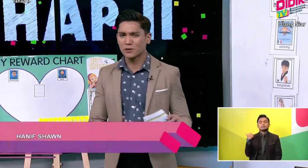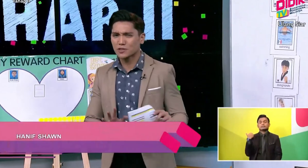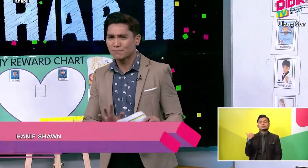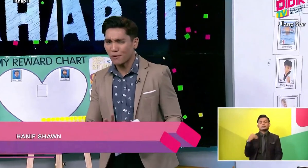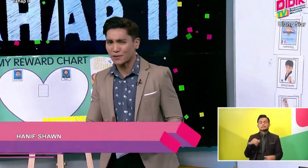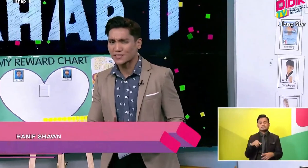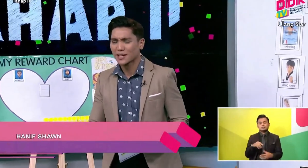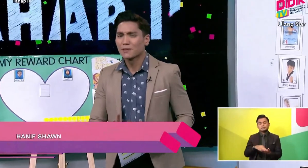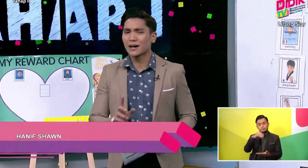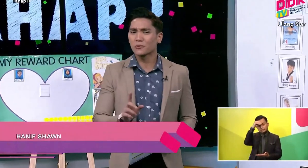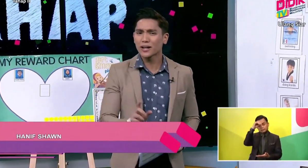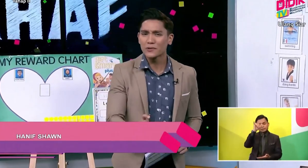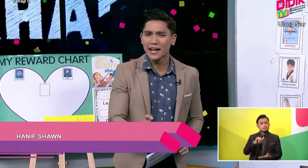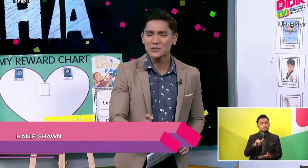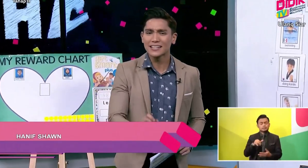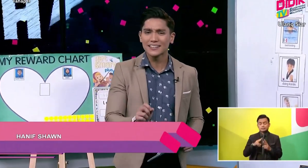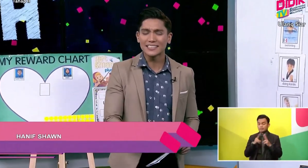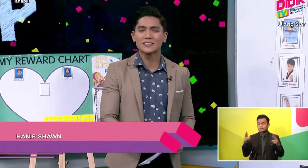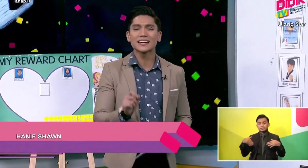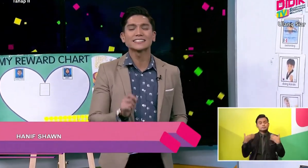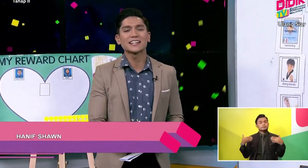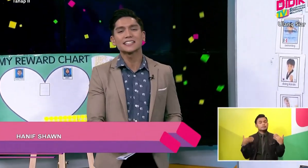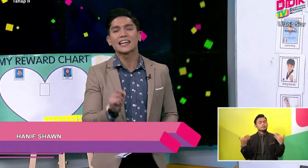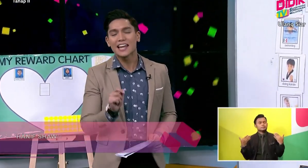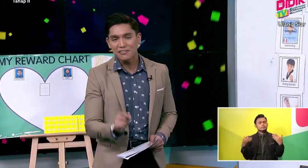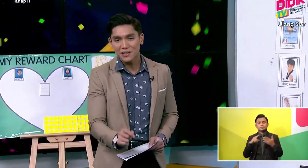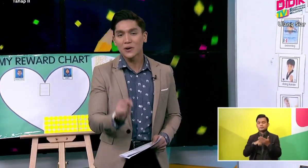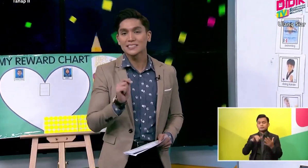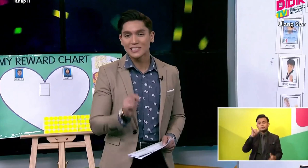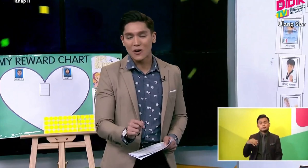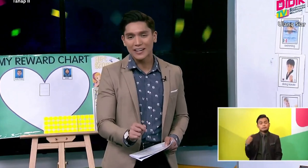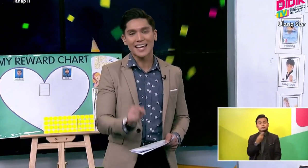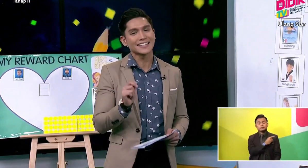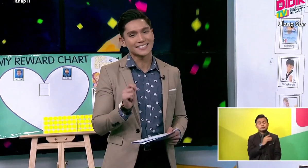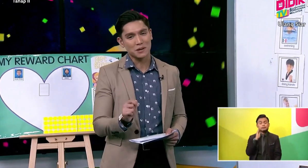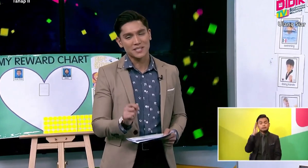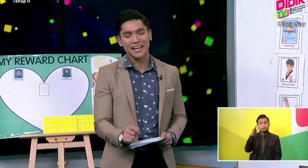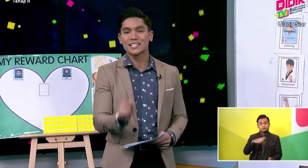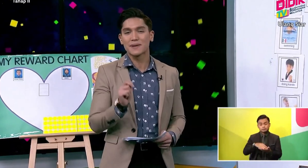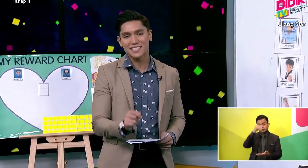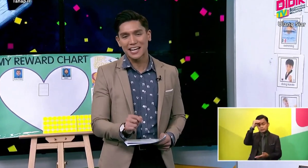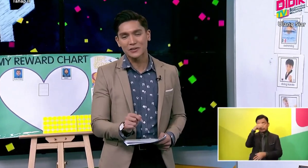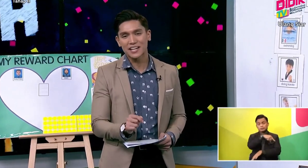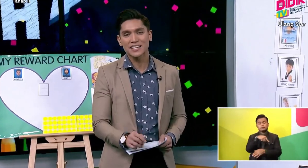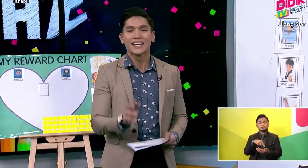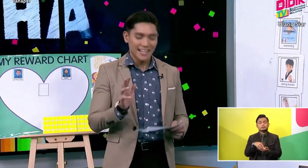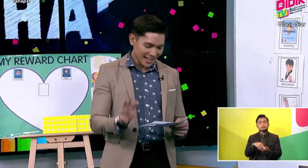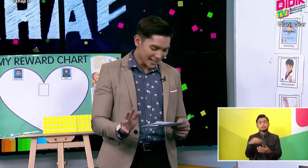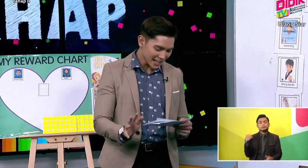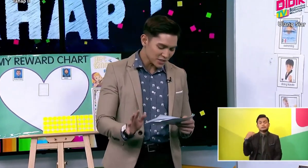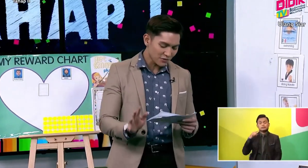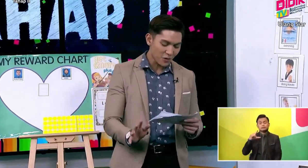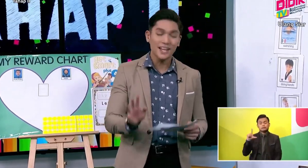We're going to have a bit of sports. But what are we actually learning today? It's actually the level 1 slot and the subject is special education